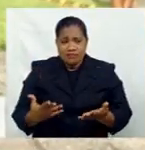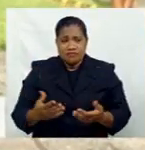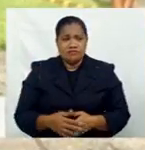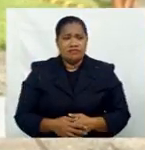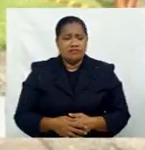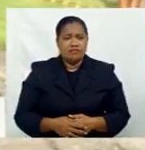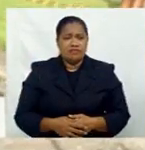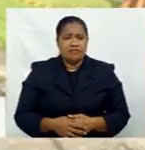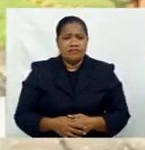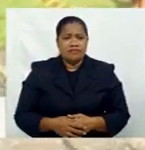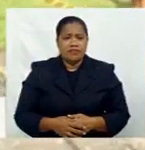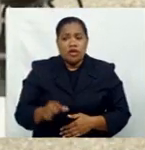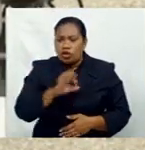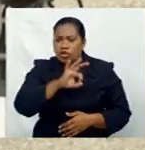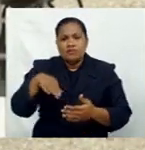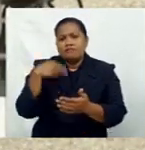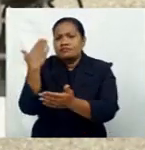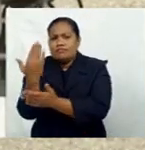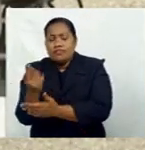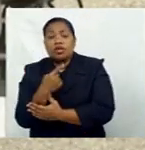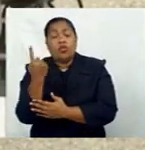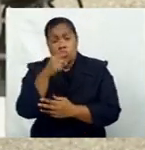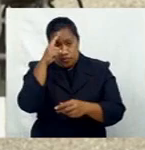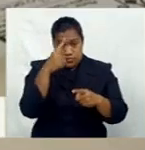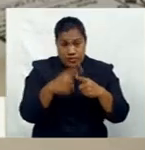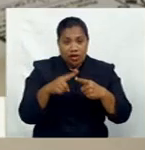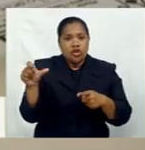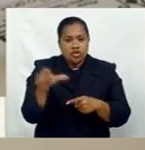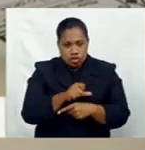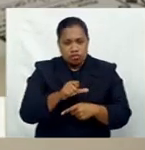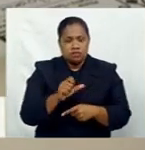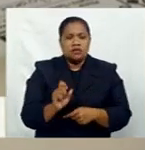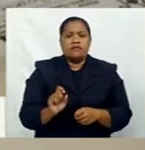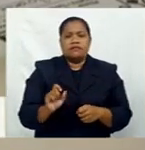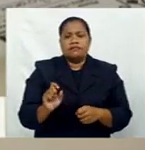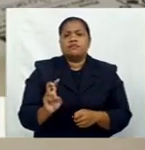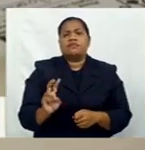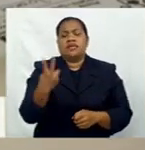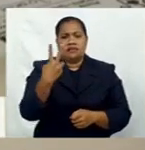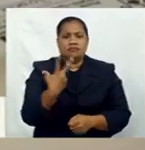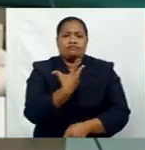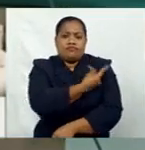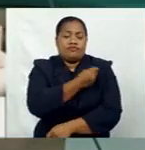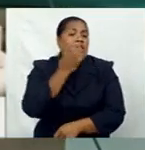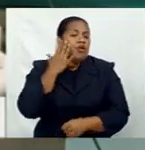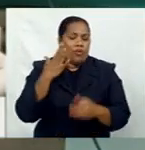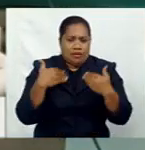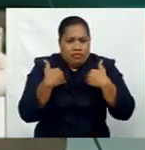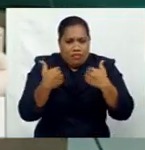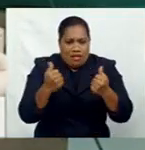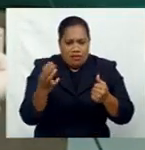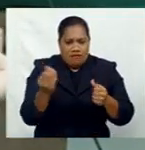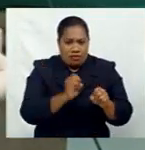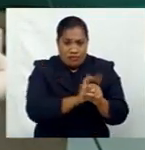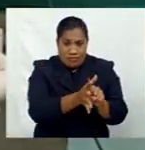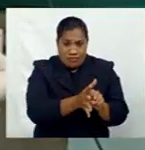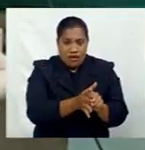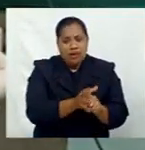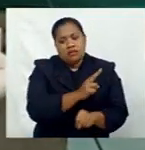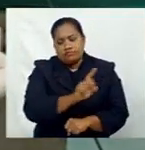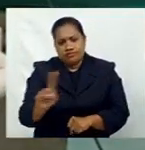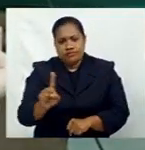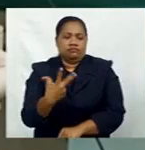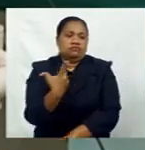relied upon, and those infected already should pursue their second dose once they've recovered from COVID-19. Kristiana